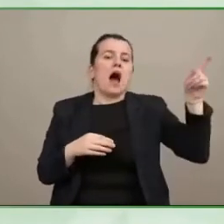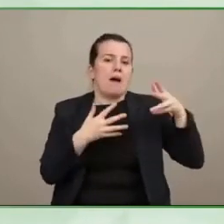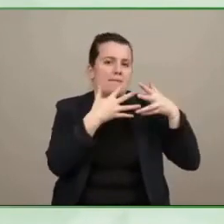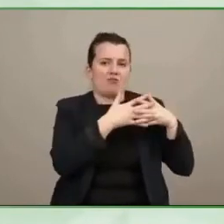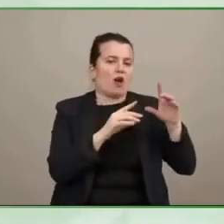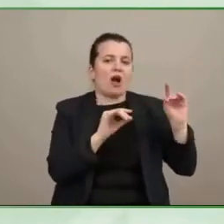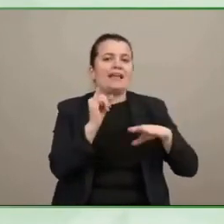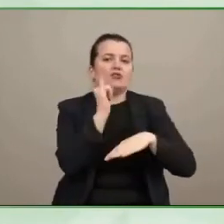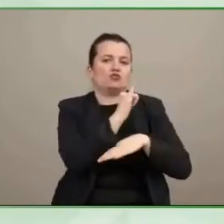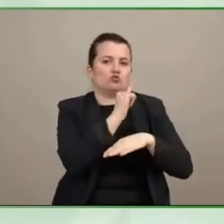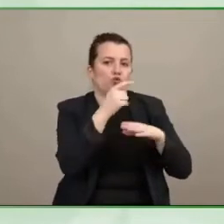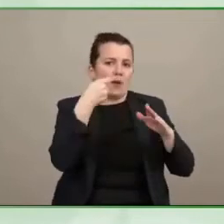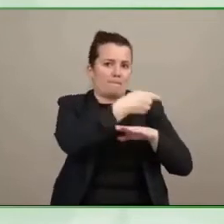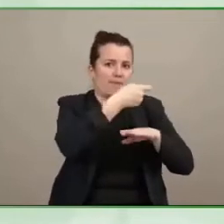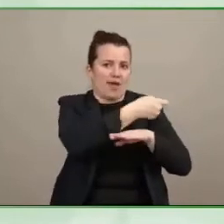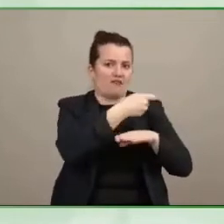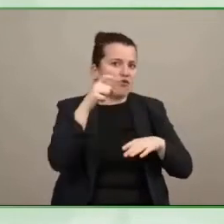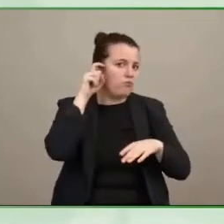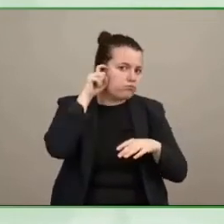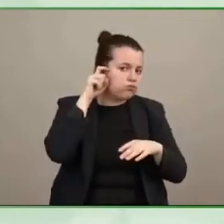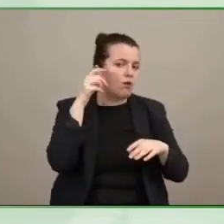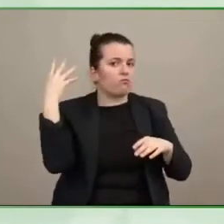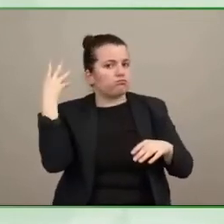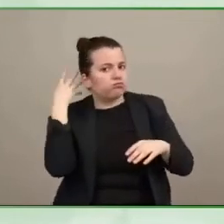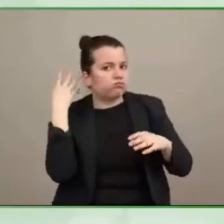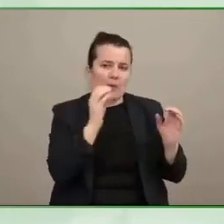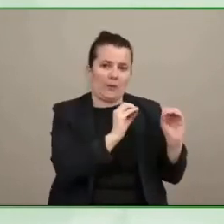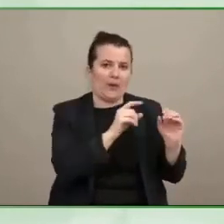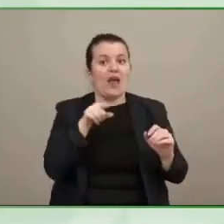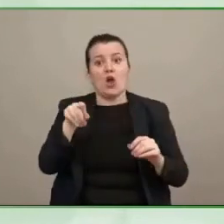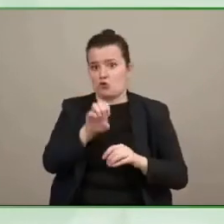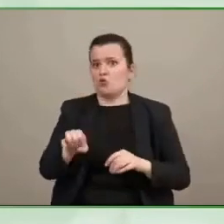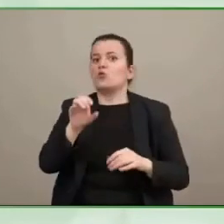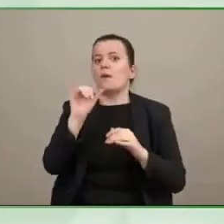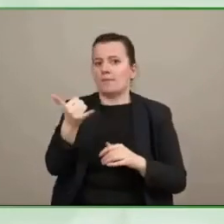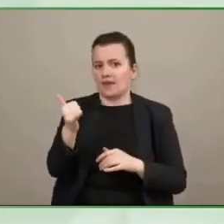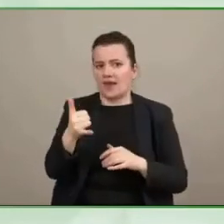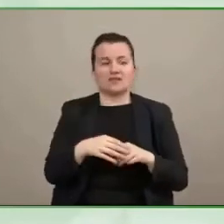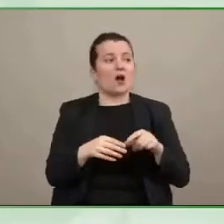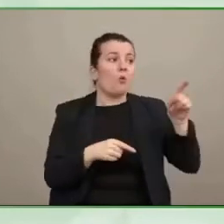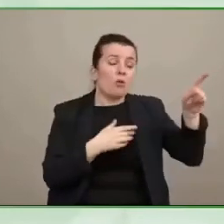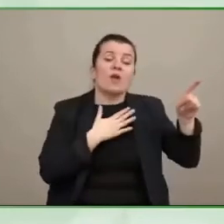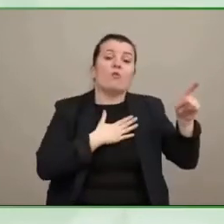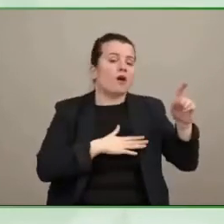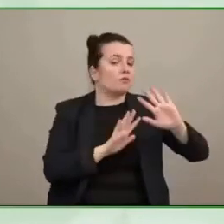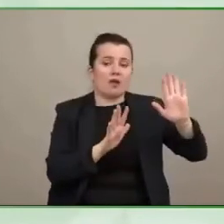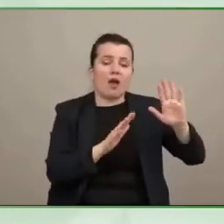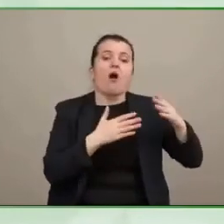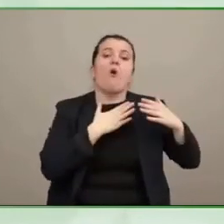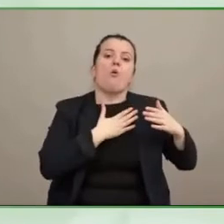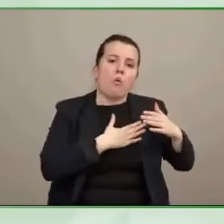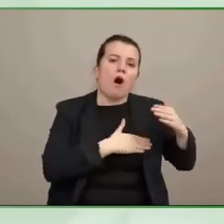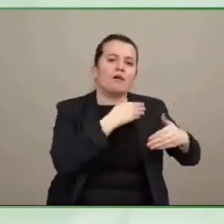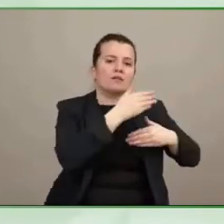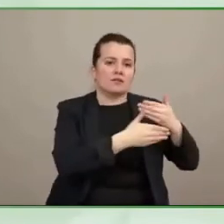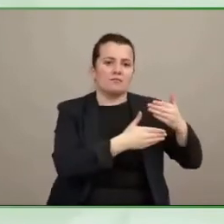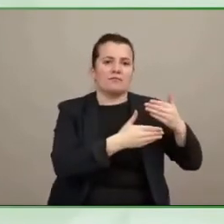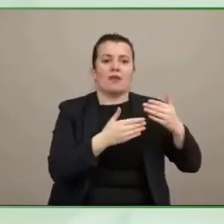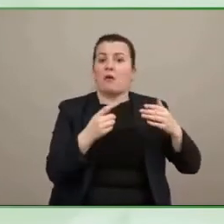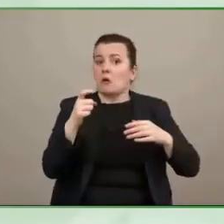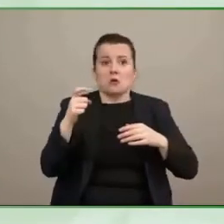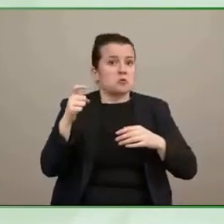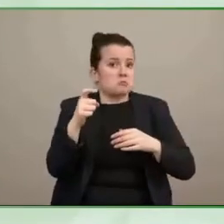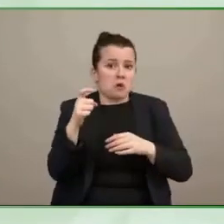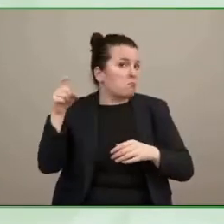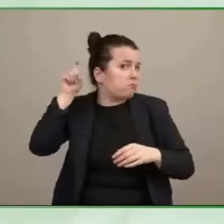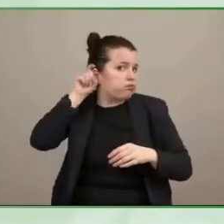find a way to make that work so that we're not preventing the advancement of hearing aids and testing because